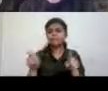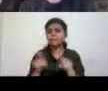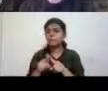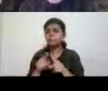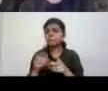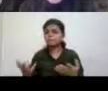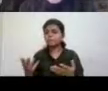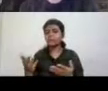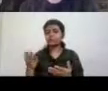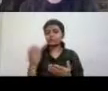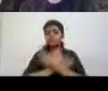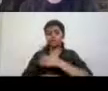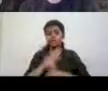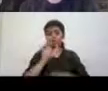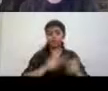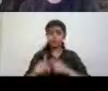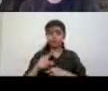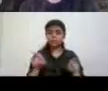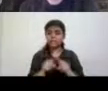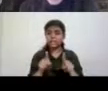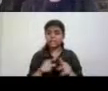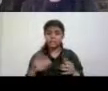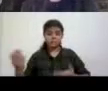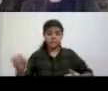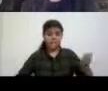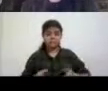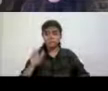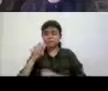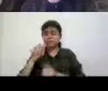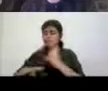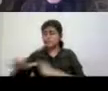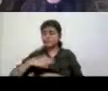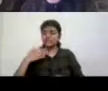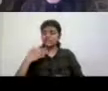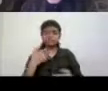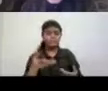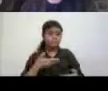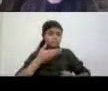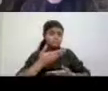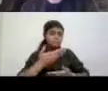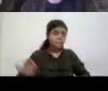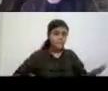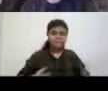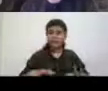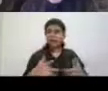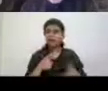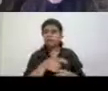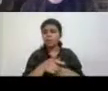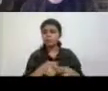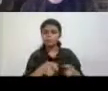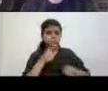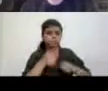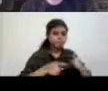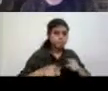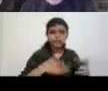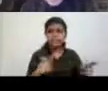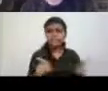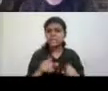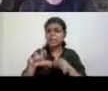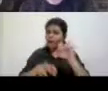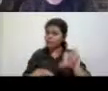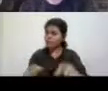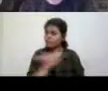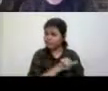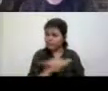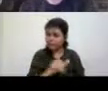animalistic, and they should be treated as full humans, that animals are treated like disabled people. So let's consider them as if they